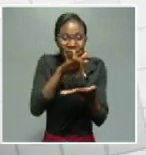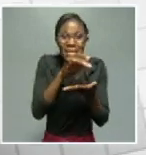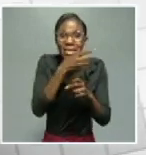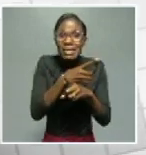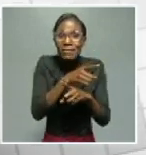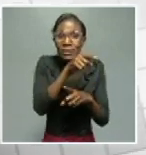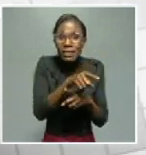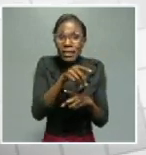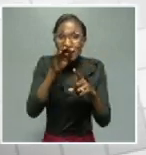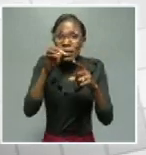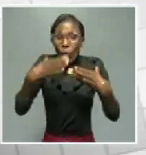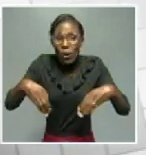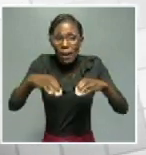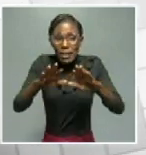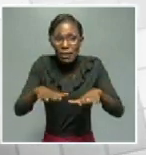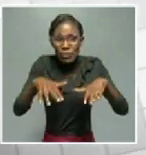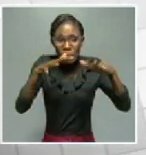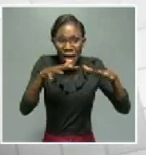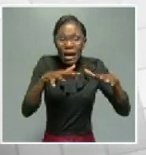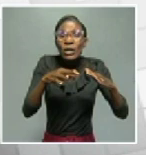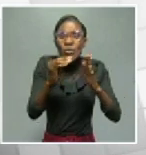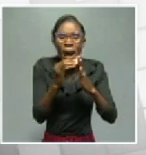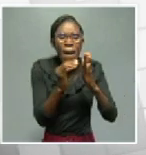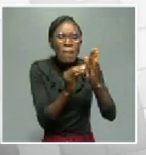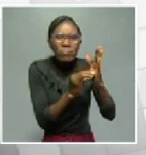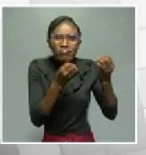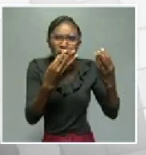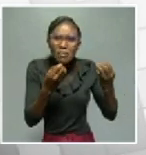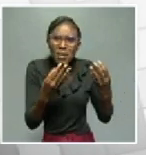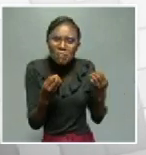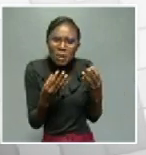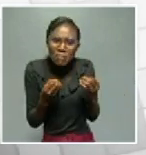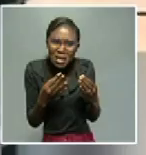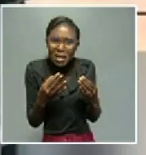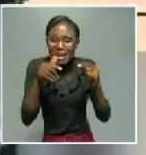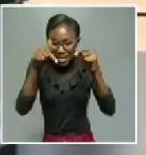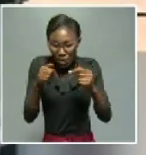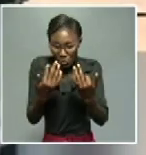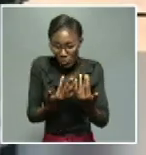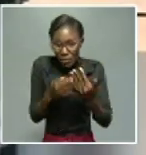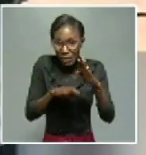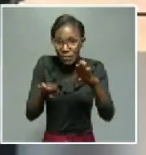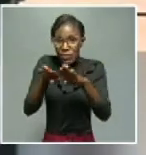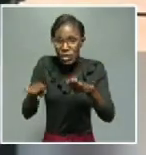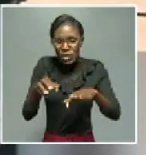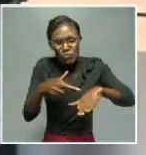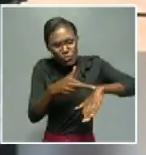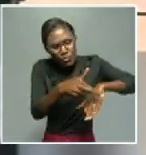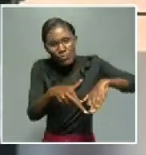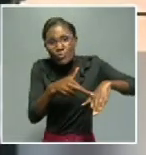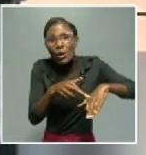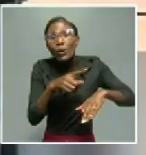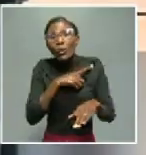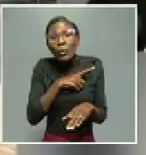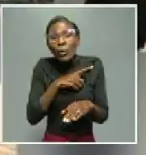directed and, of course, put in place a lot of measures that have been implemented throughout the country to mitigate the